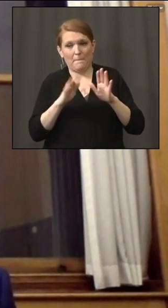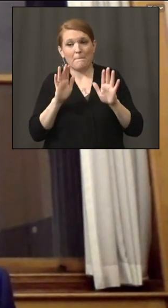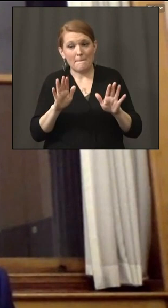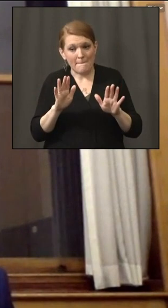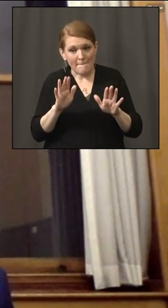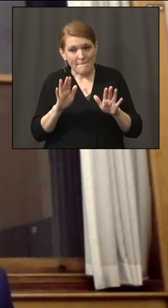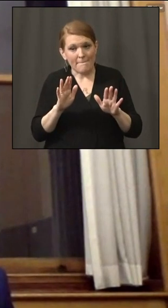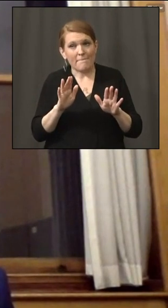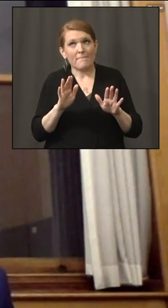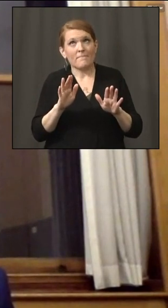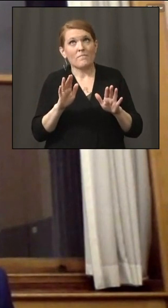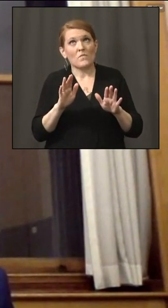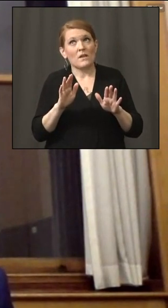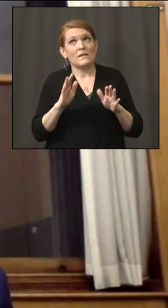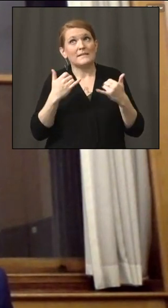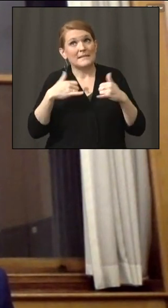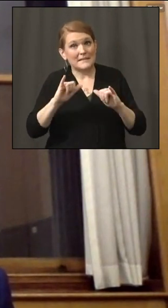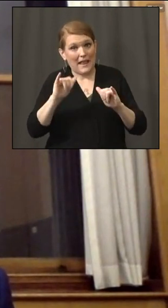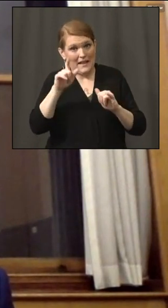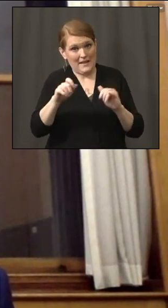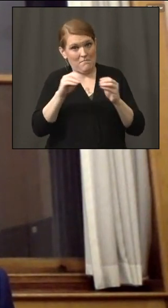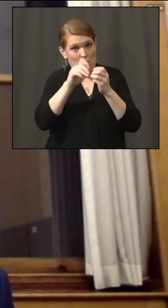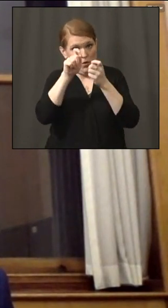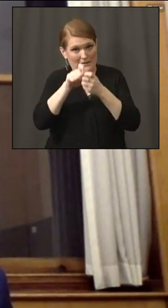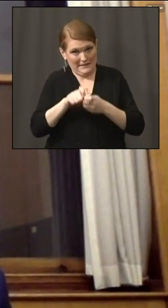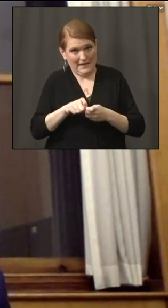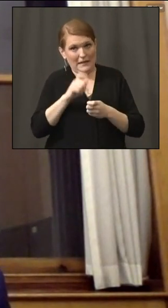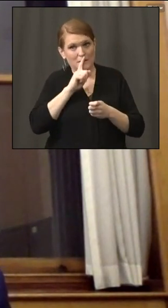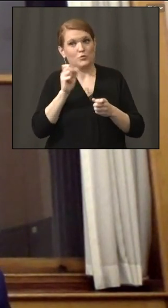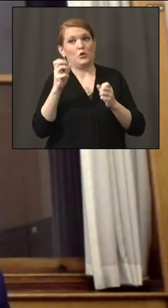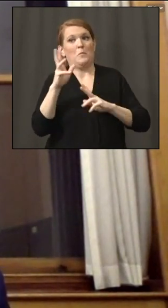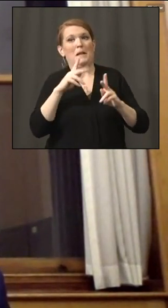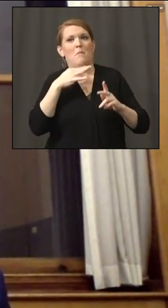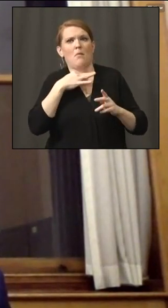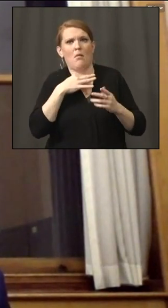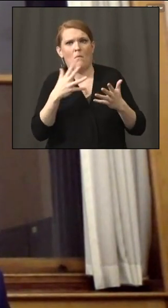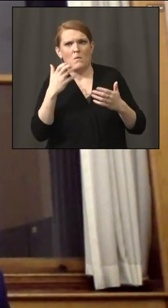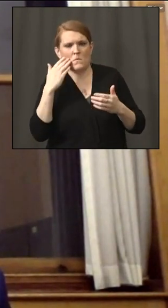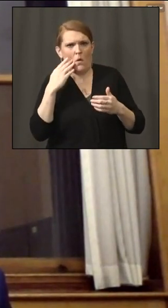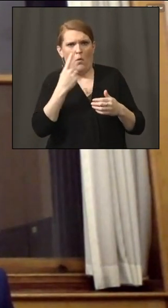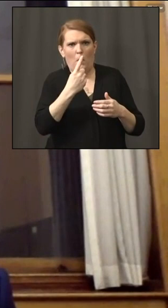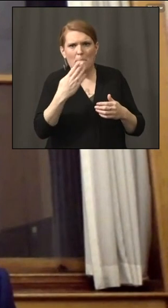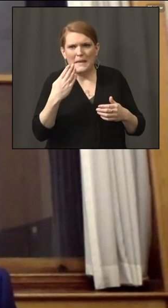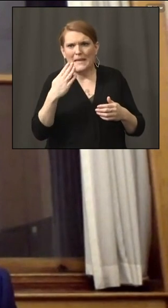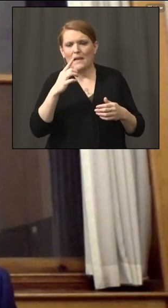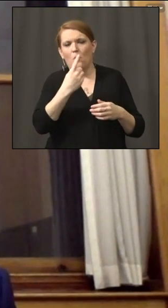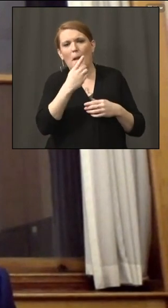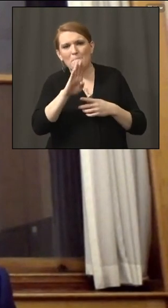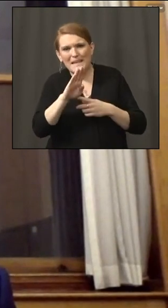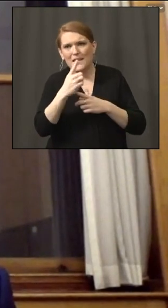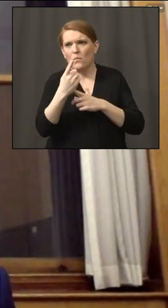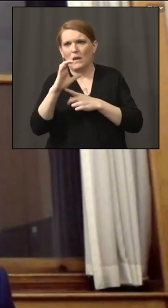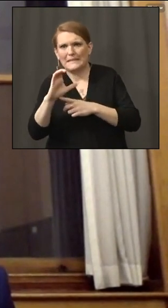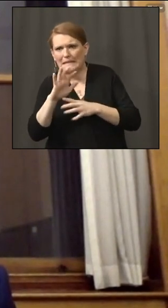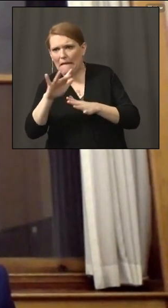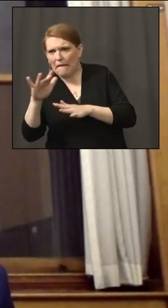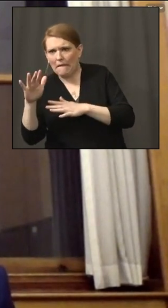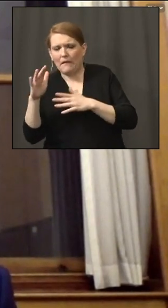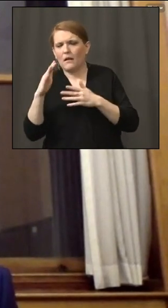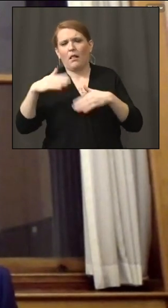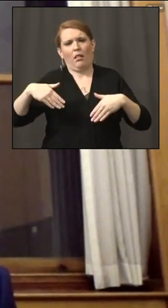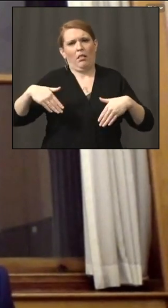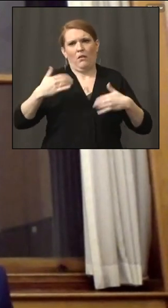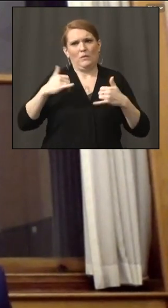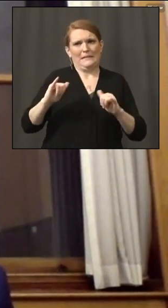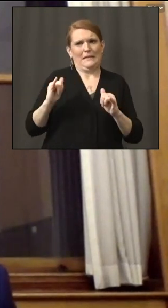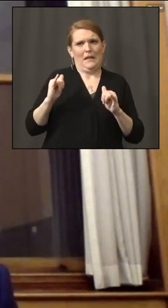much detail as probably a lot of people will be looking for yet around phase one B phase one C and so forth, because those details are still being filled